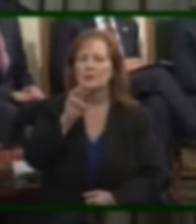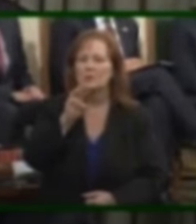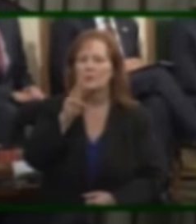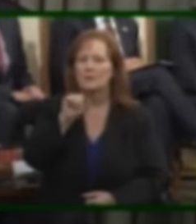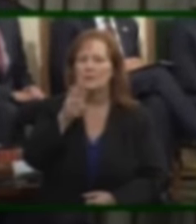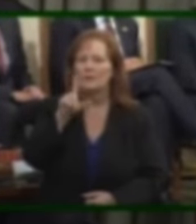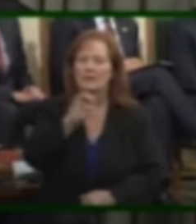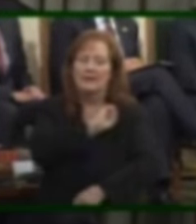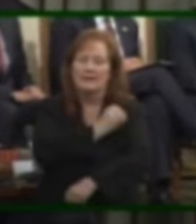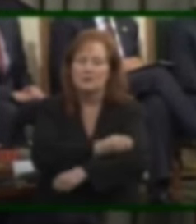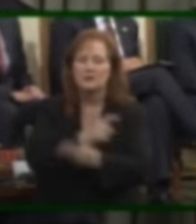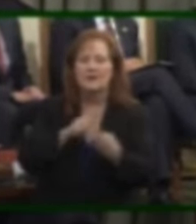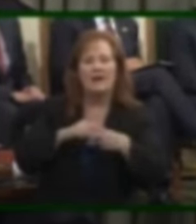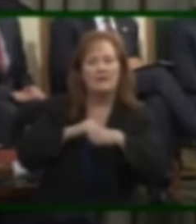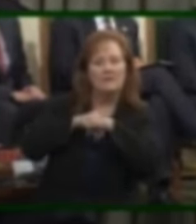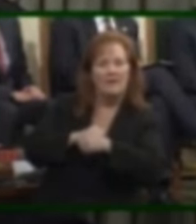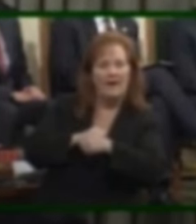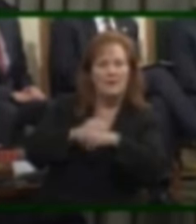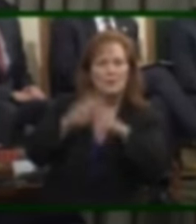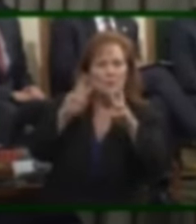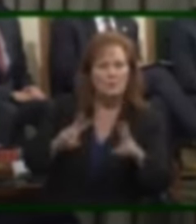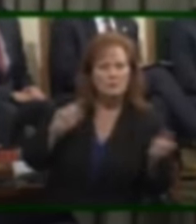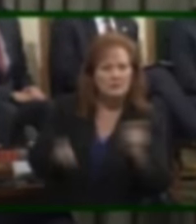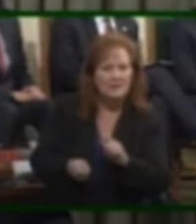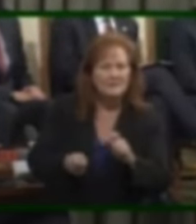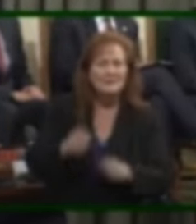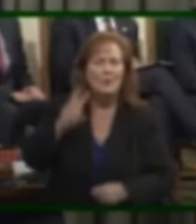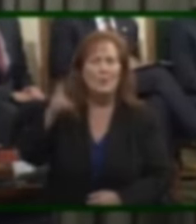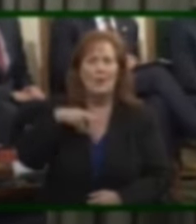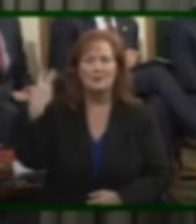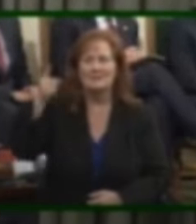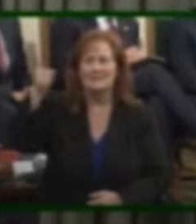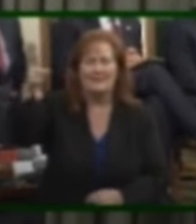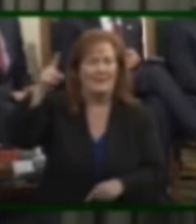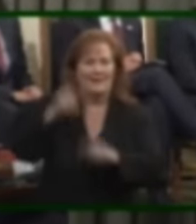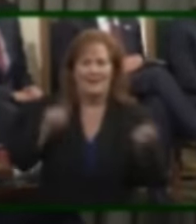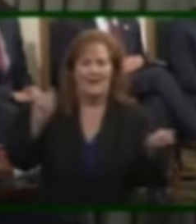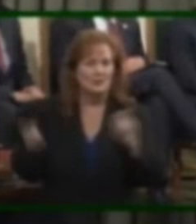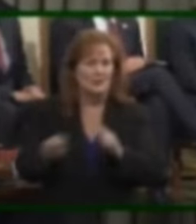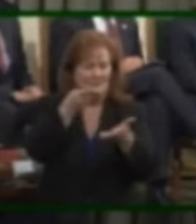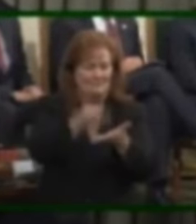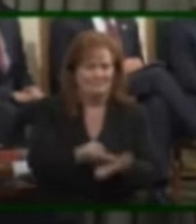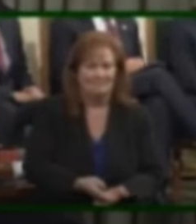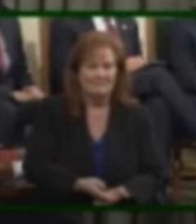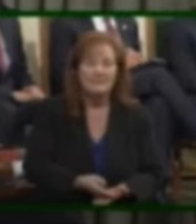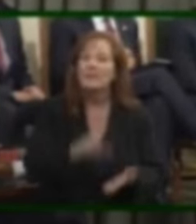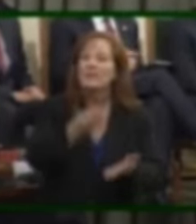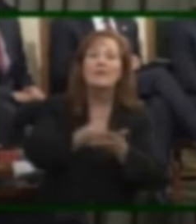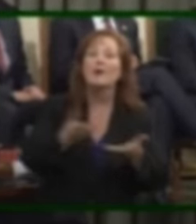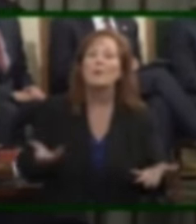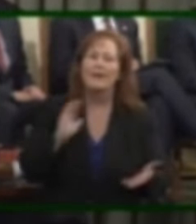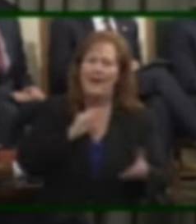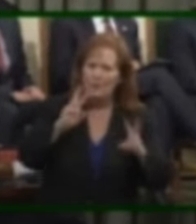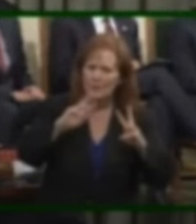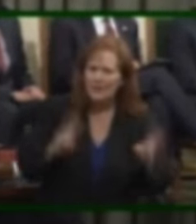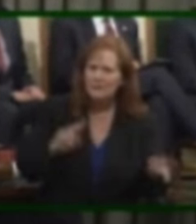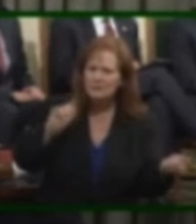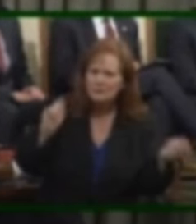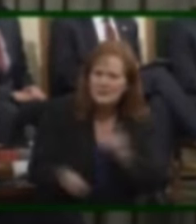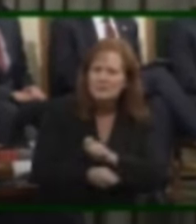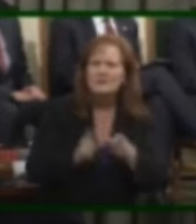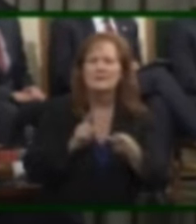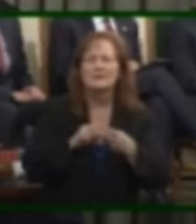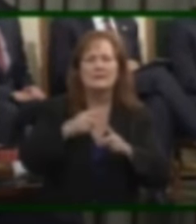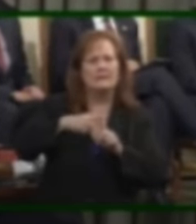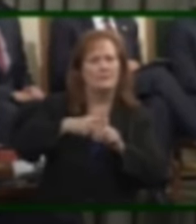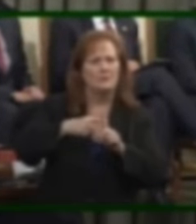they do in Washington, they can't change the facts. And these are the facts. The climate is changing. The temperatures